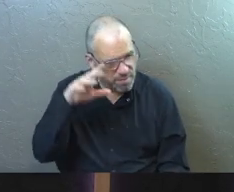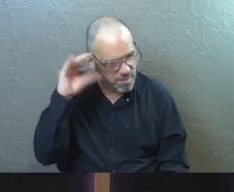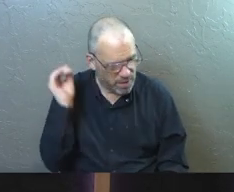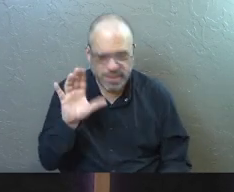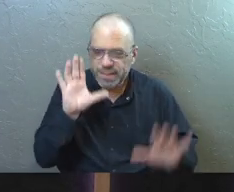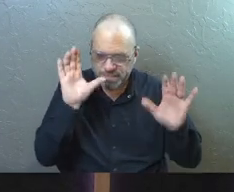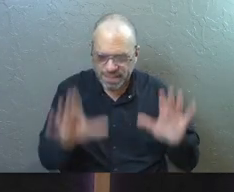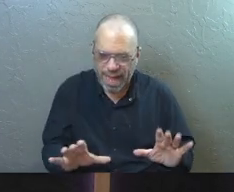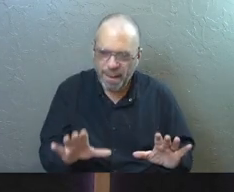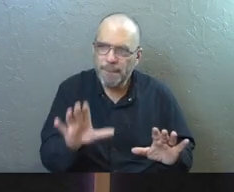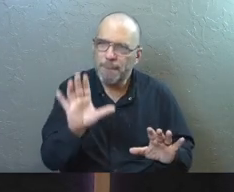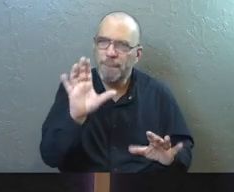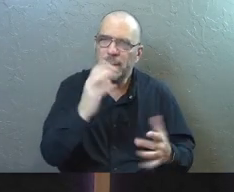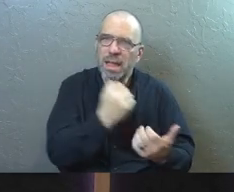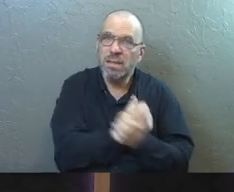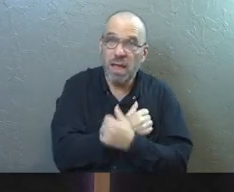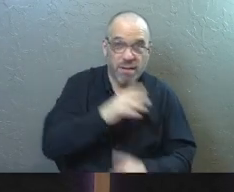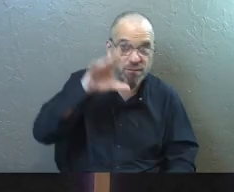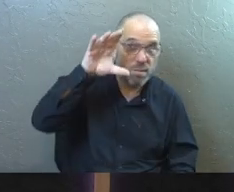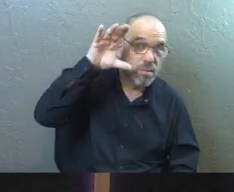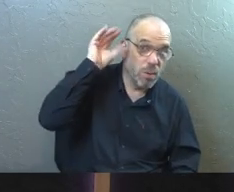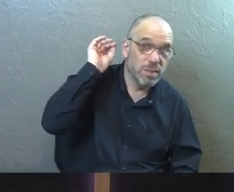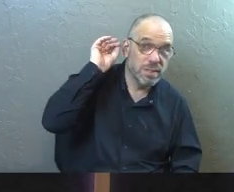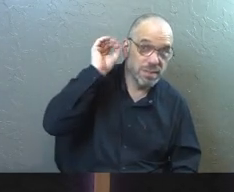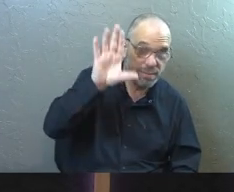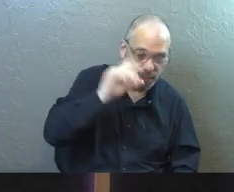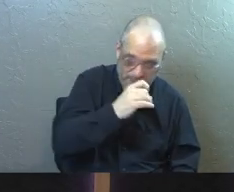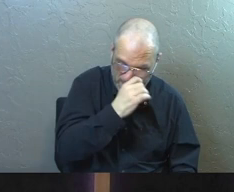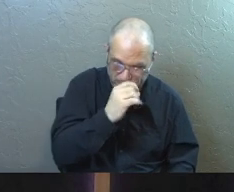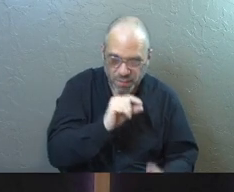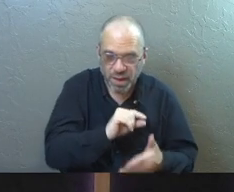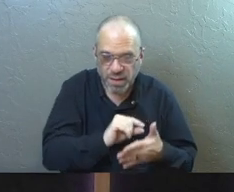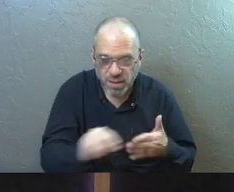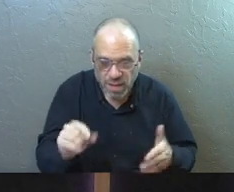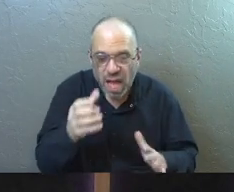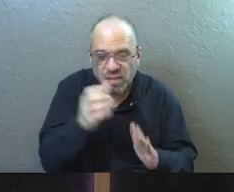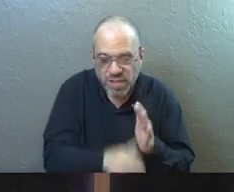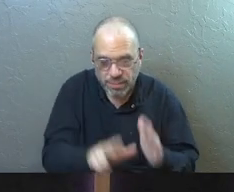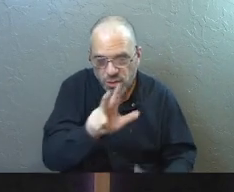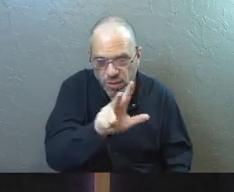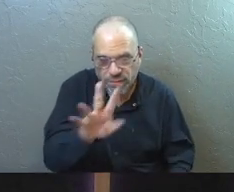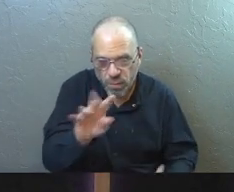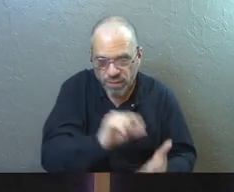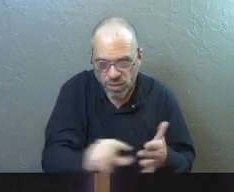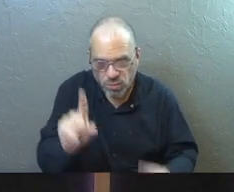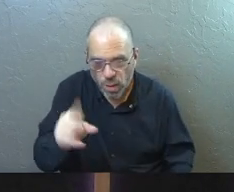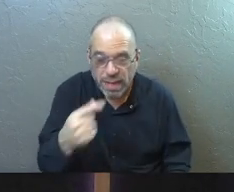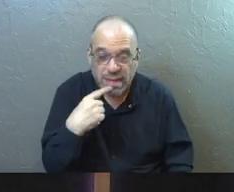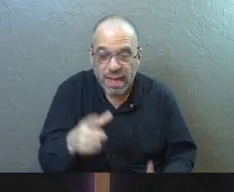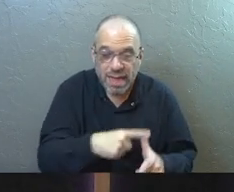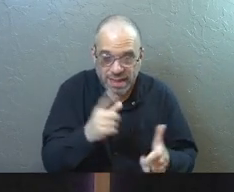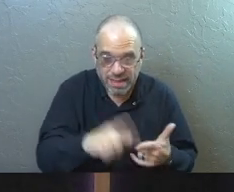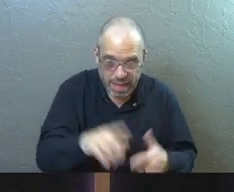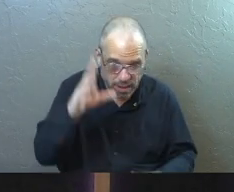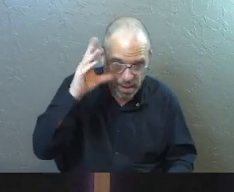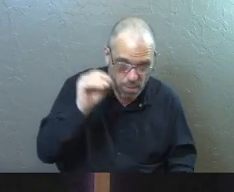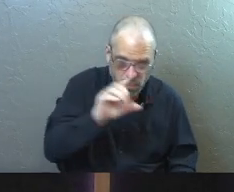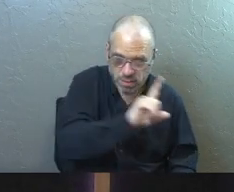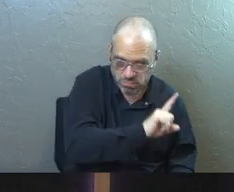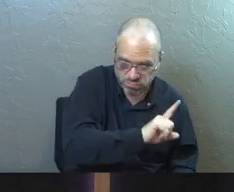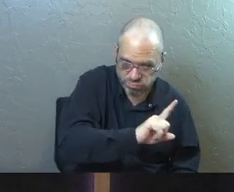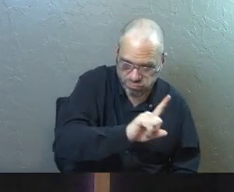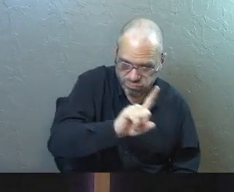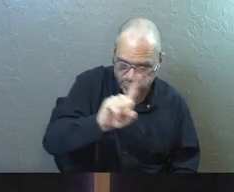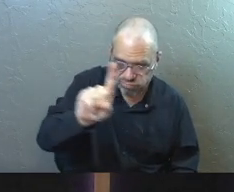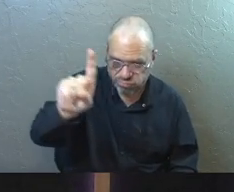And so I want you to see his love for Moses here. In chapter 34, verse 1, it says, then Moses went up to Mount